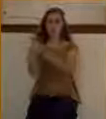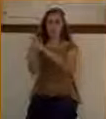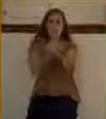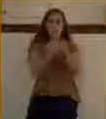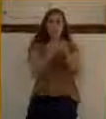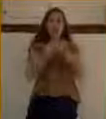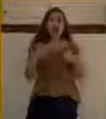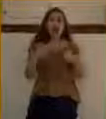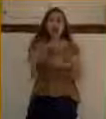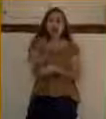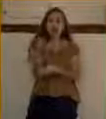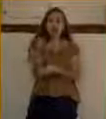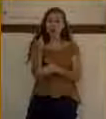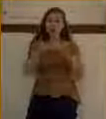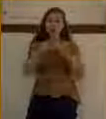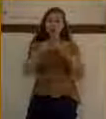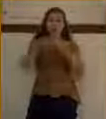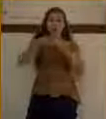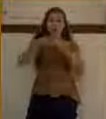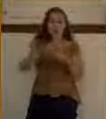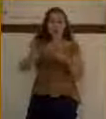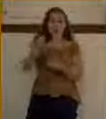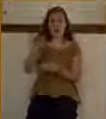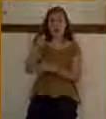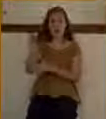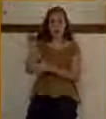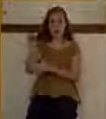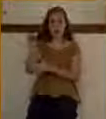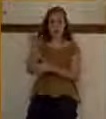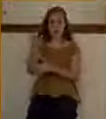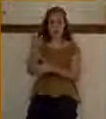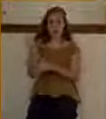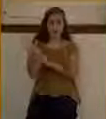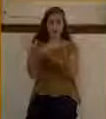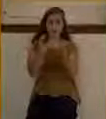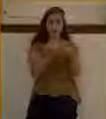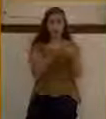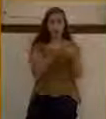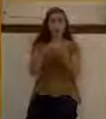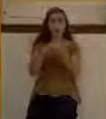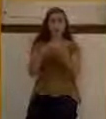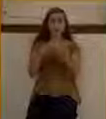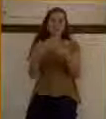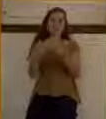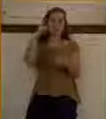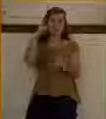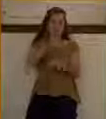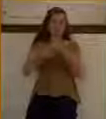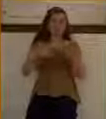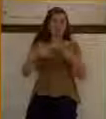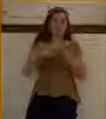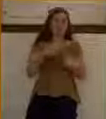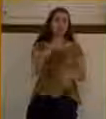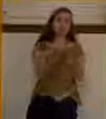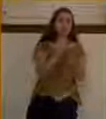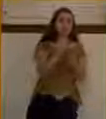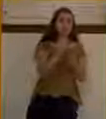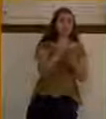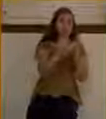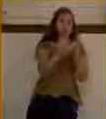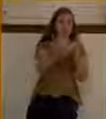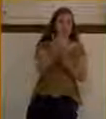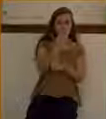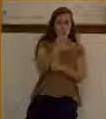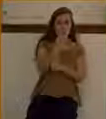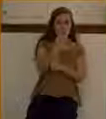are two Jerichos. And we can confuse these sometimes when we're reading Scripture. There is the Old Testament Jericho that we read